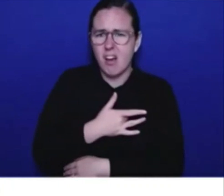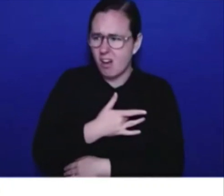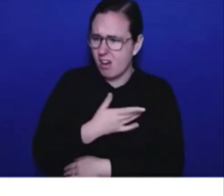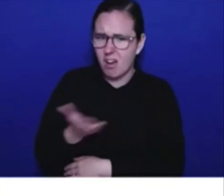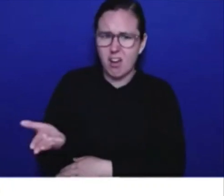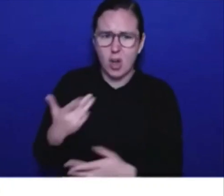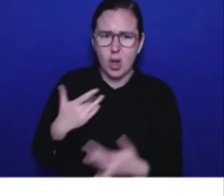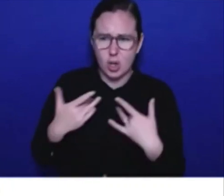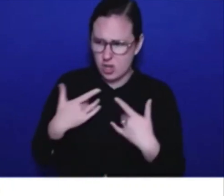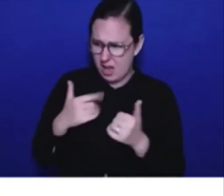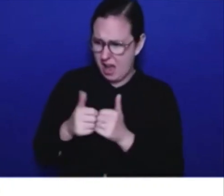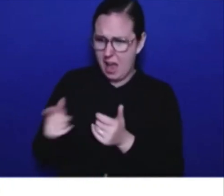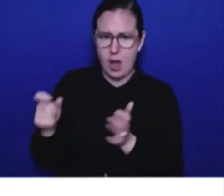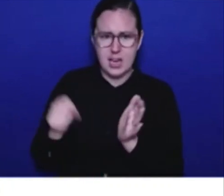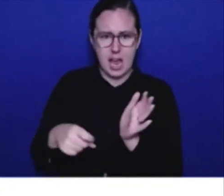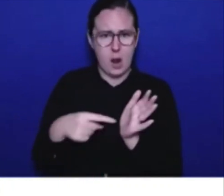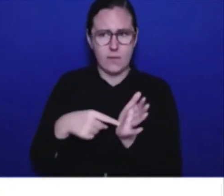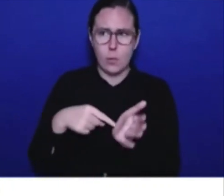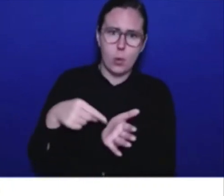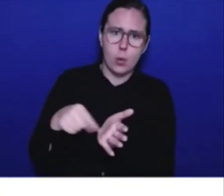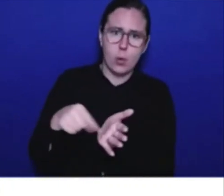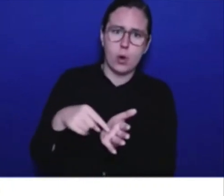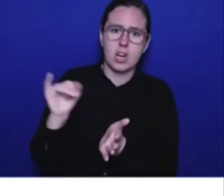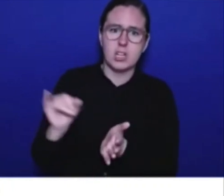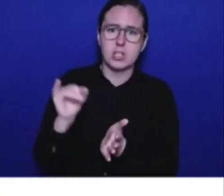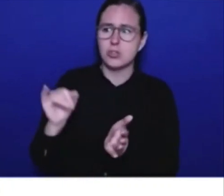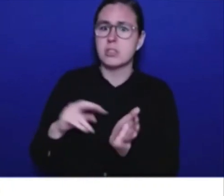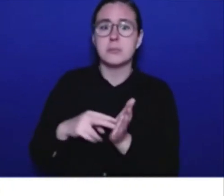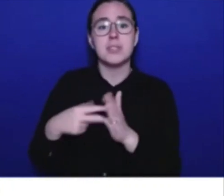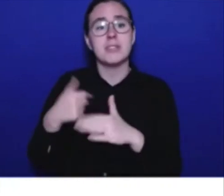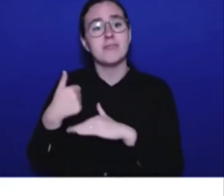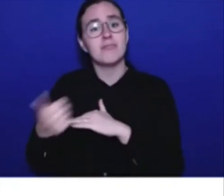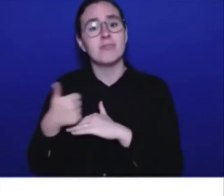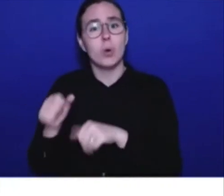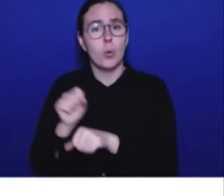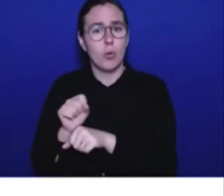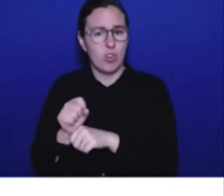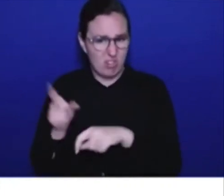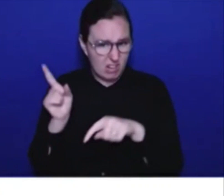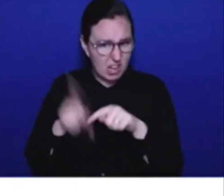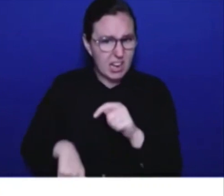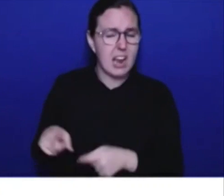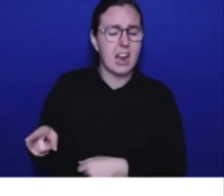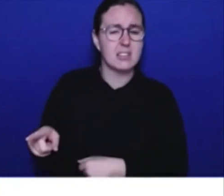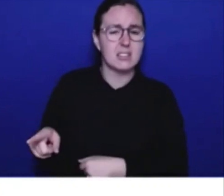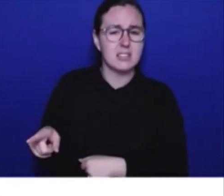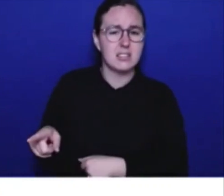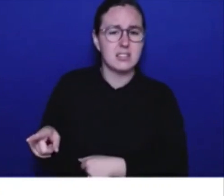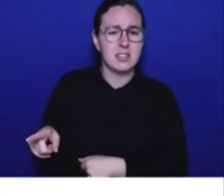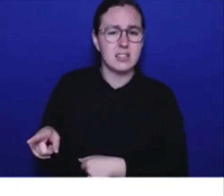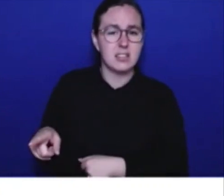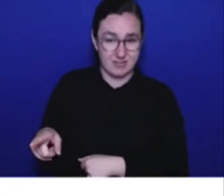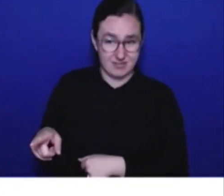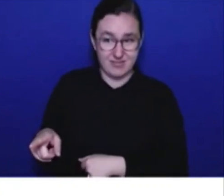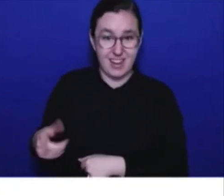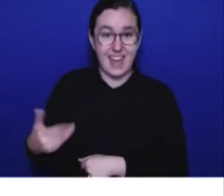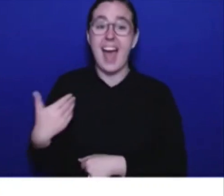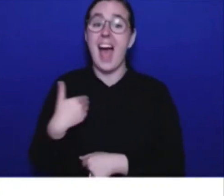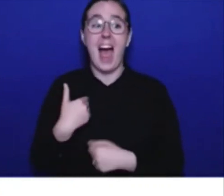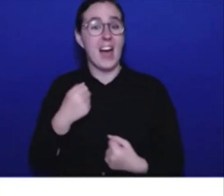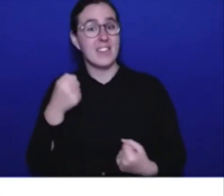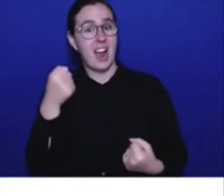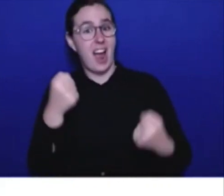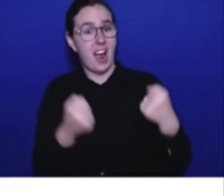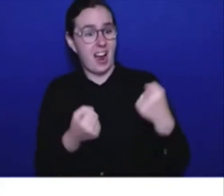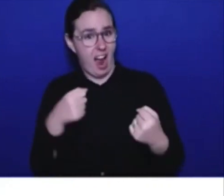I know that having a vehicle is incredibly important for many, many people across our province. And the affordability of car insurance is a key part of